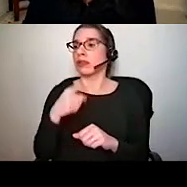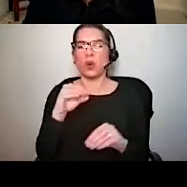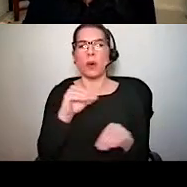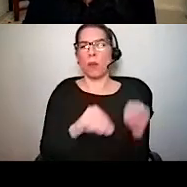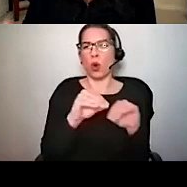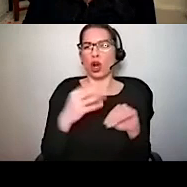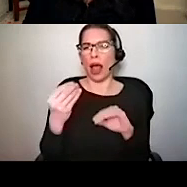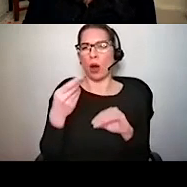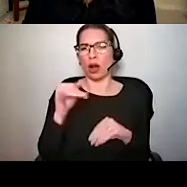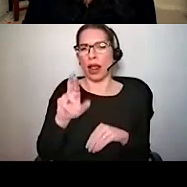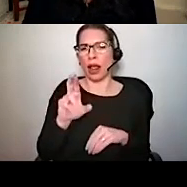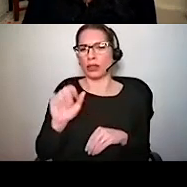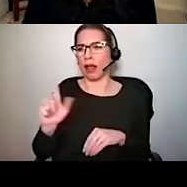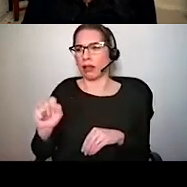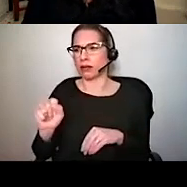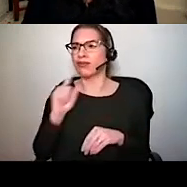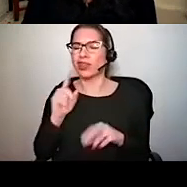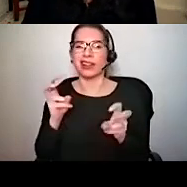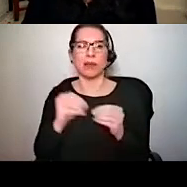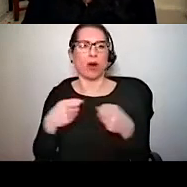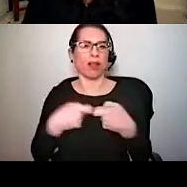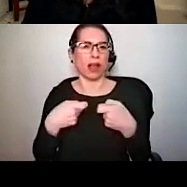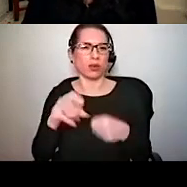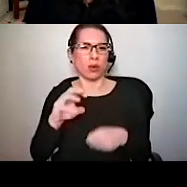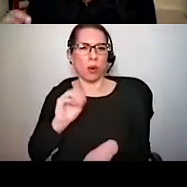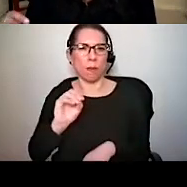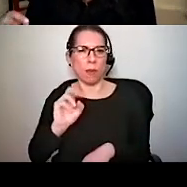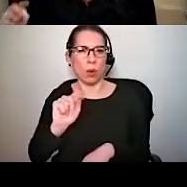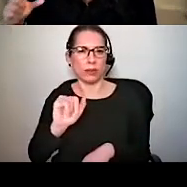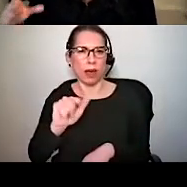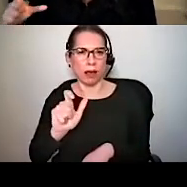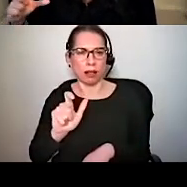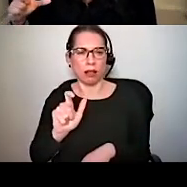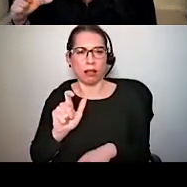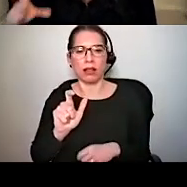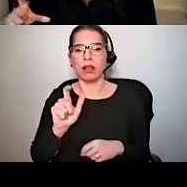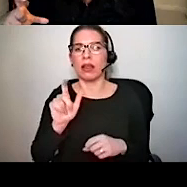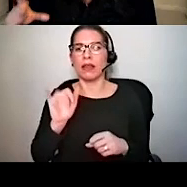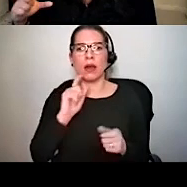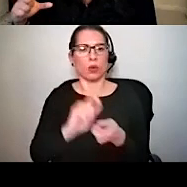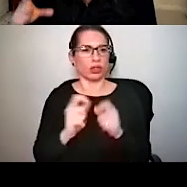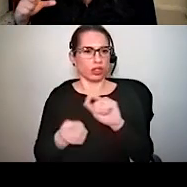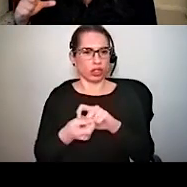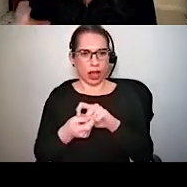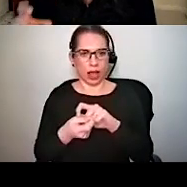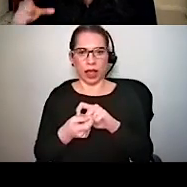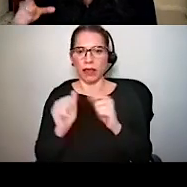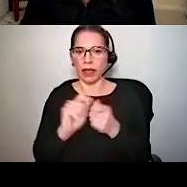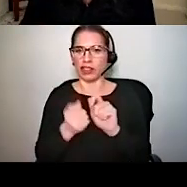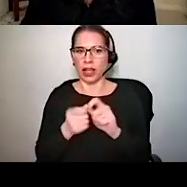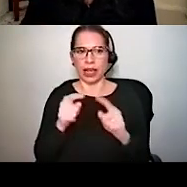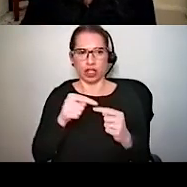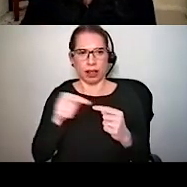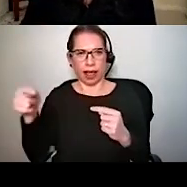as electromotile, because that refers to their ability to change their length in a voltage dependent